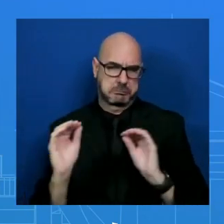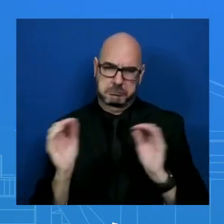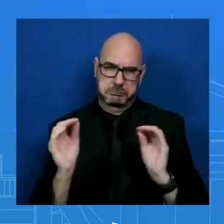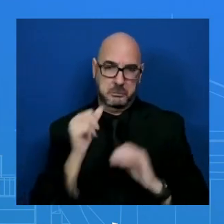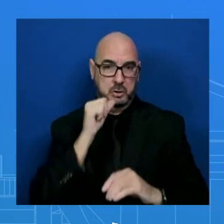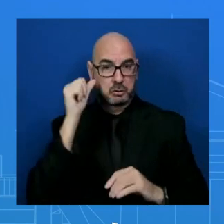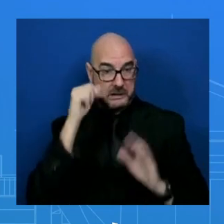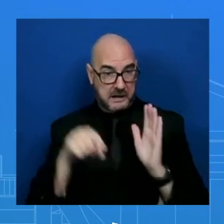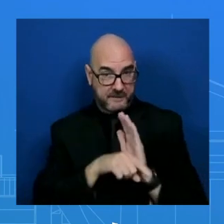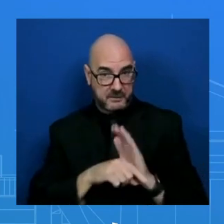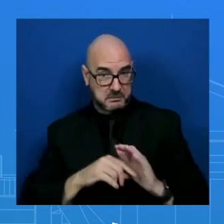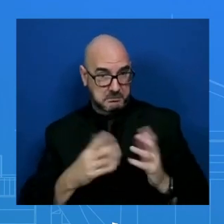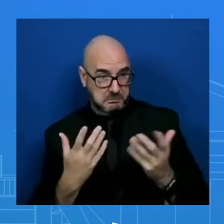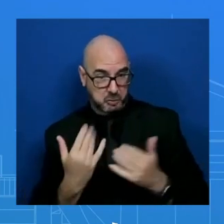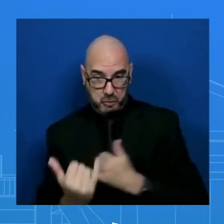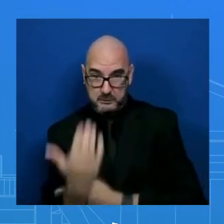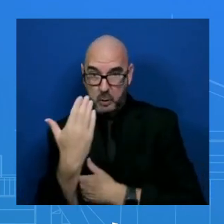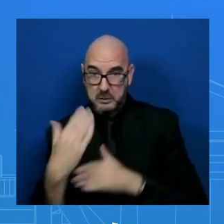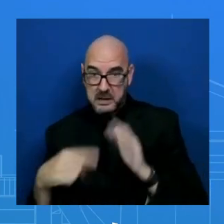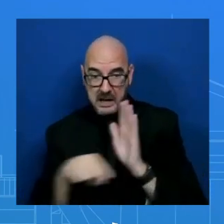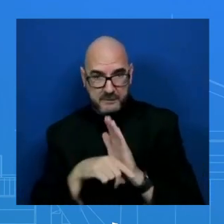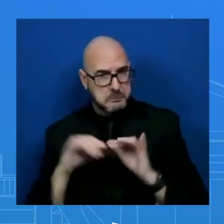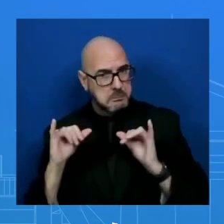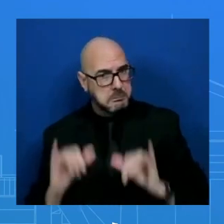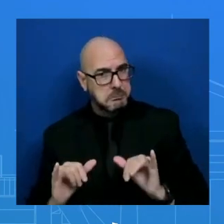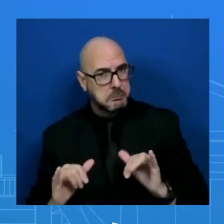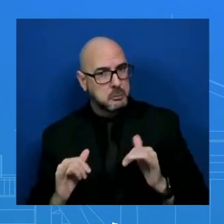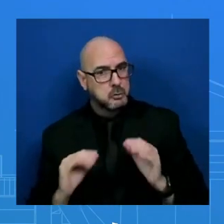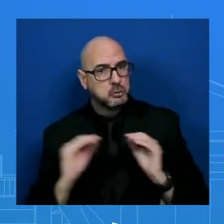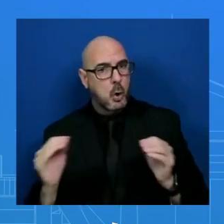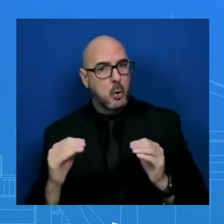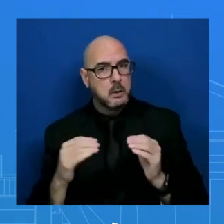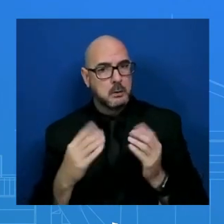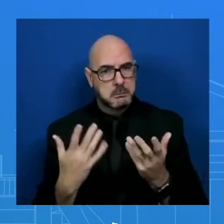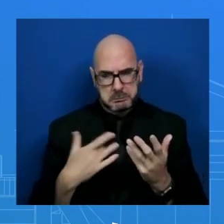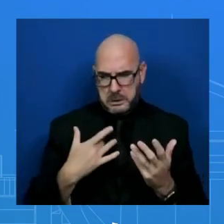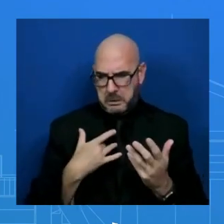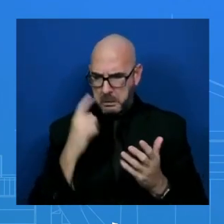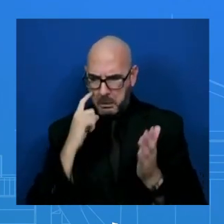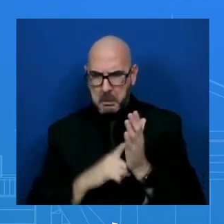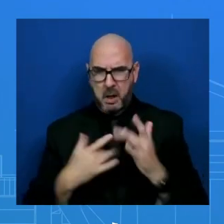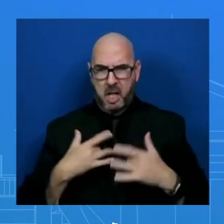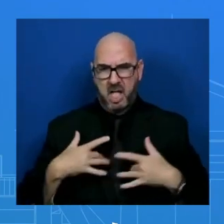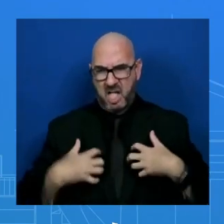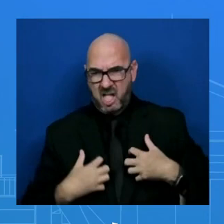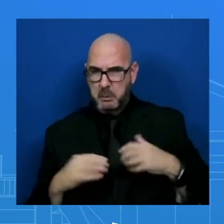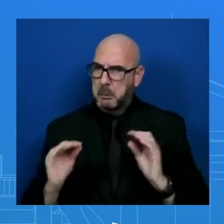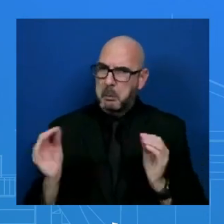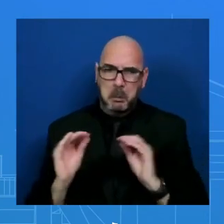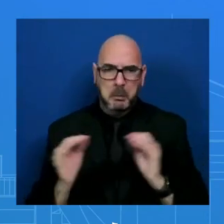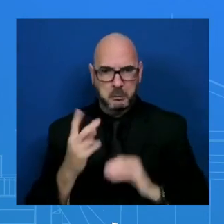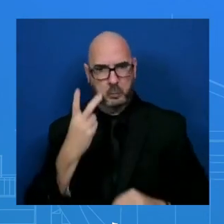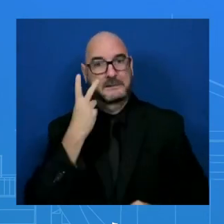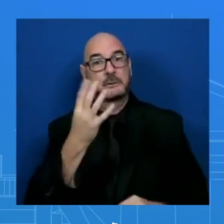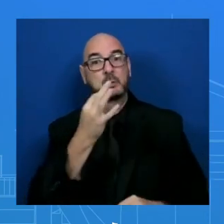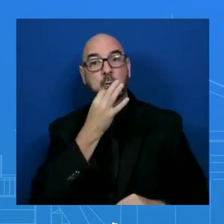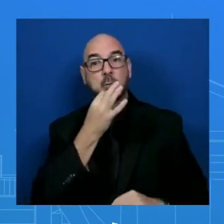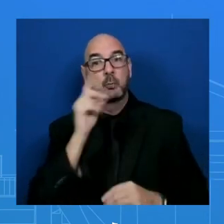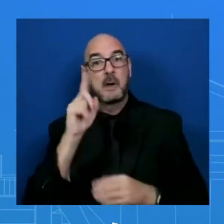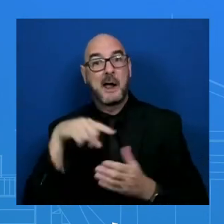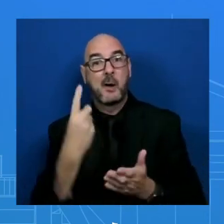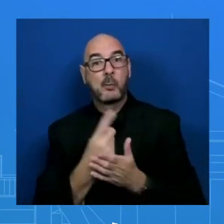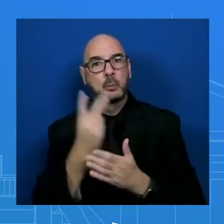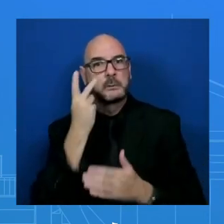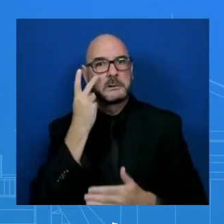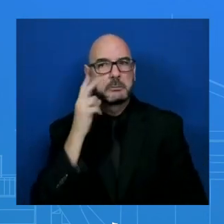morning. And he has no symptoms. He's feeling good. You're all you're all going to see him in about an hour and see for yourselves. Of course, he's